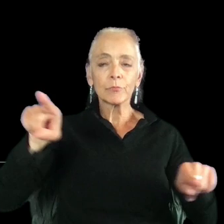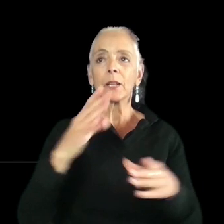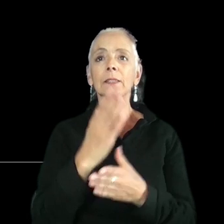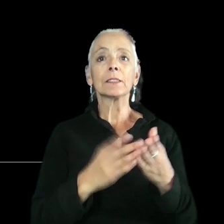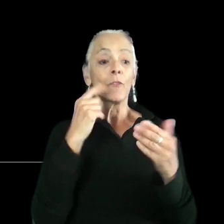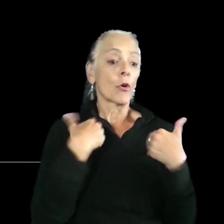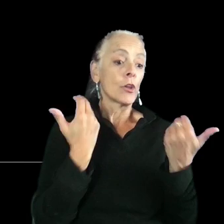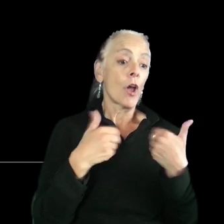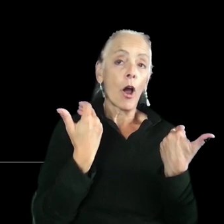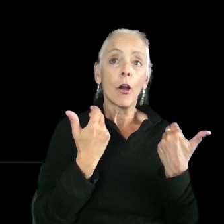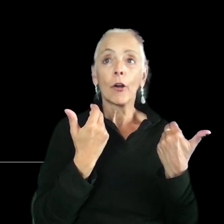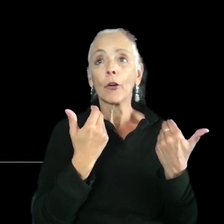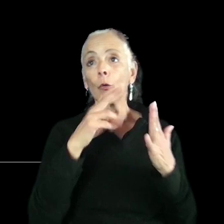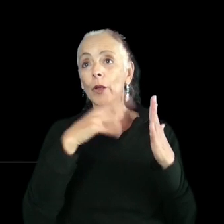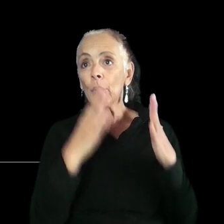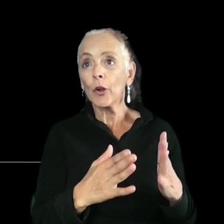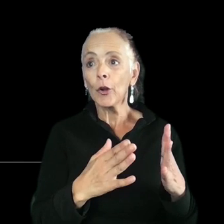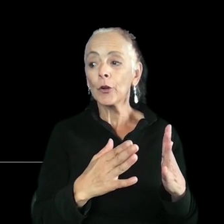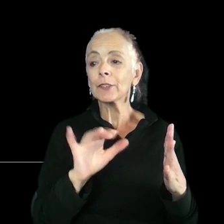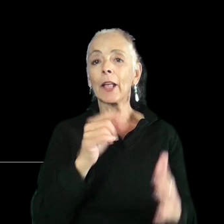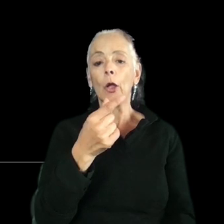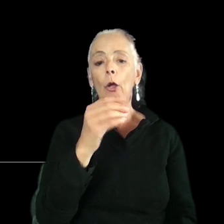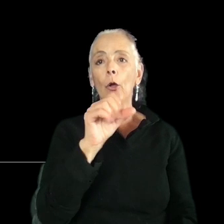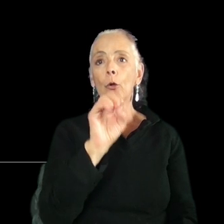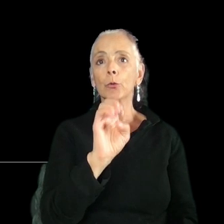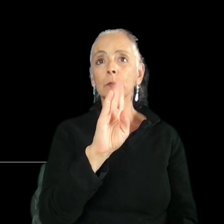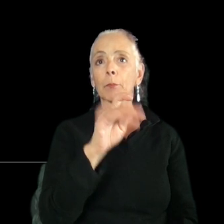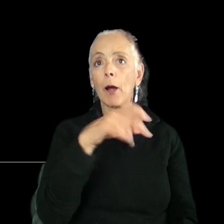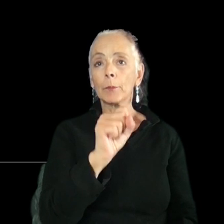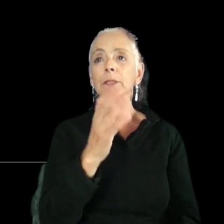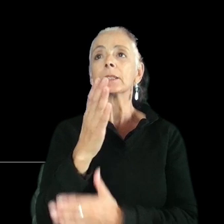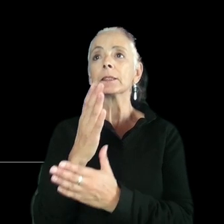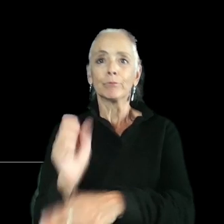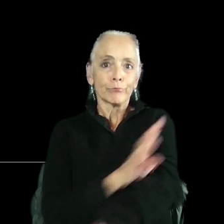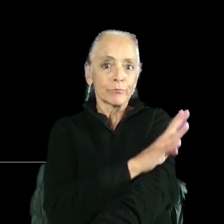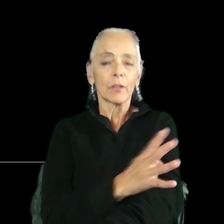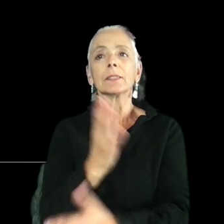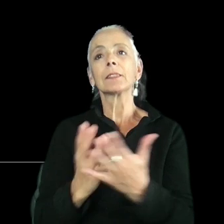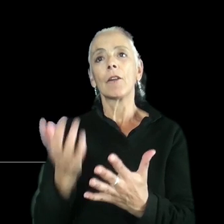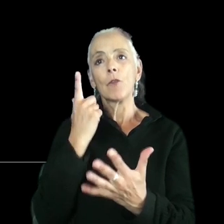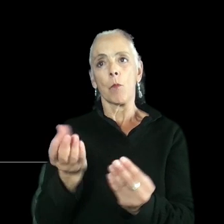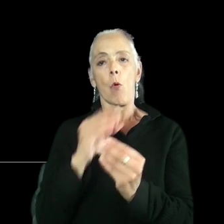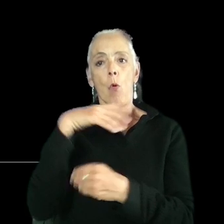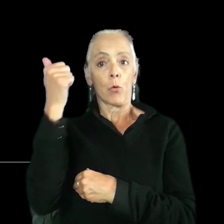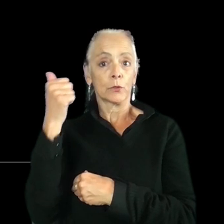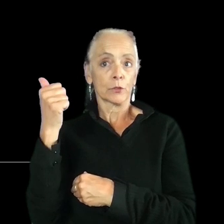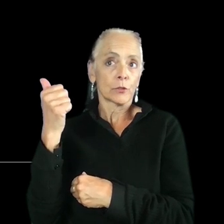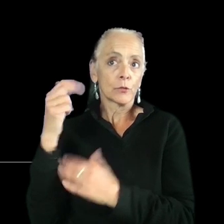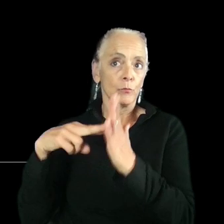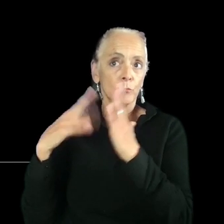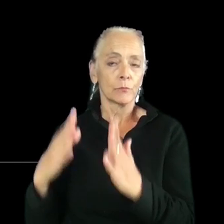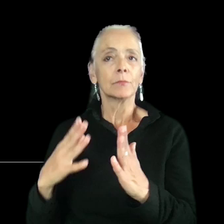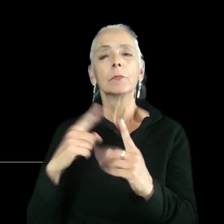younger audiences like Goosebumps or some of them are made for more older audiences. And they all kind of use